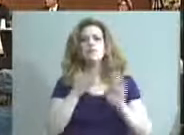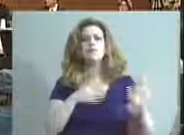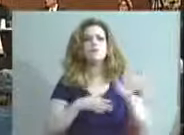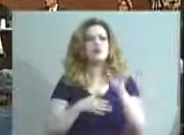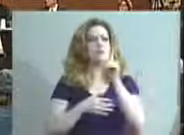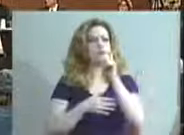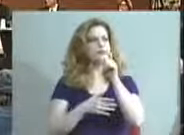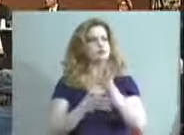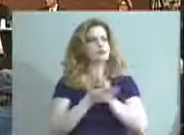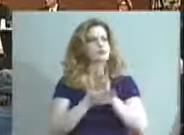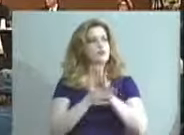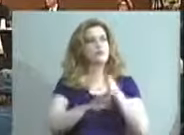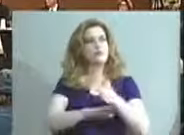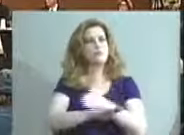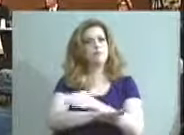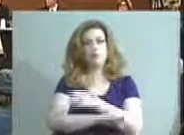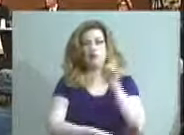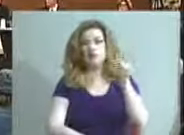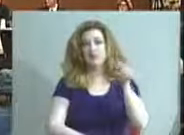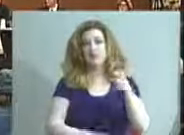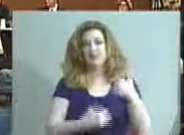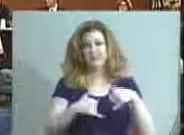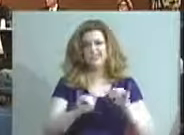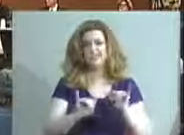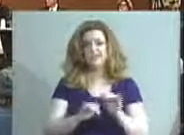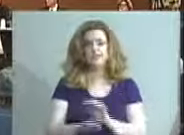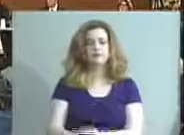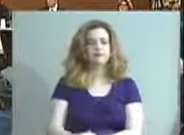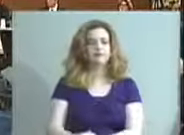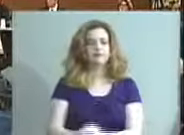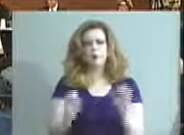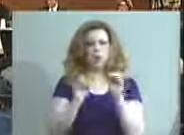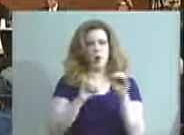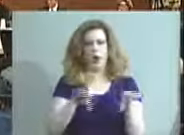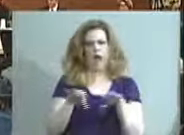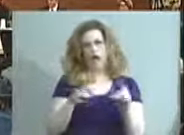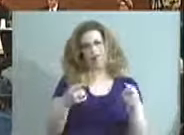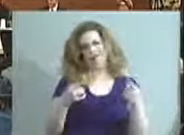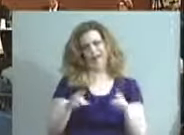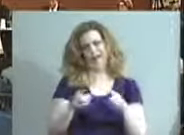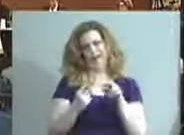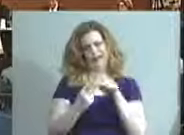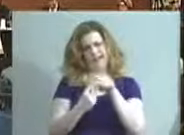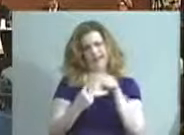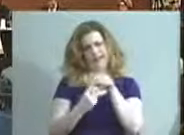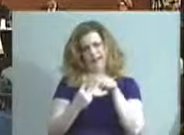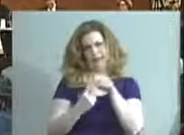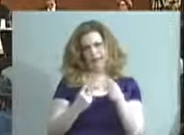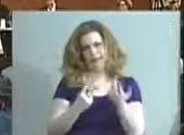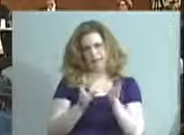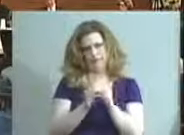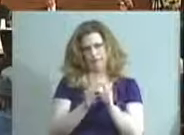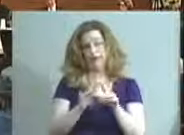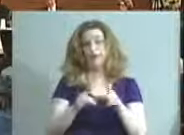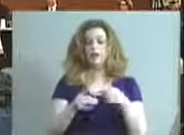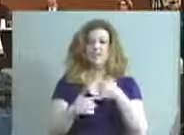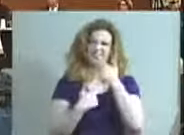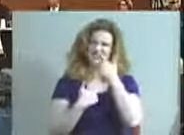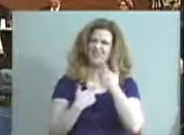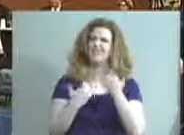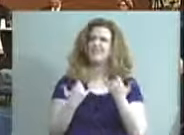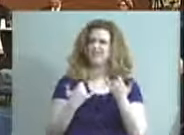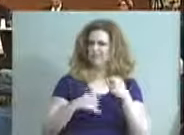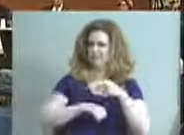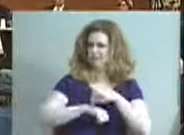need to improve quite a bit no action was taken in either case but it's kind of interesting at this point in